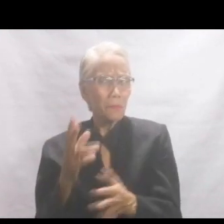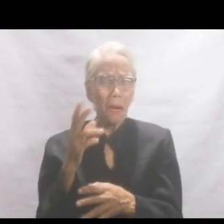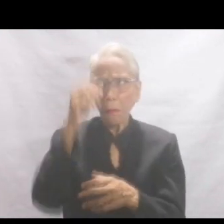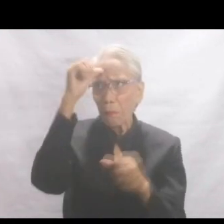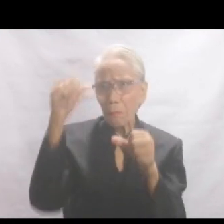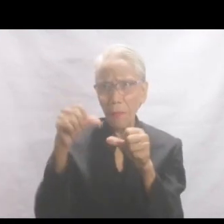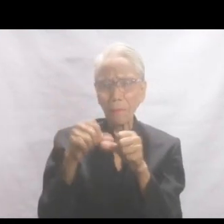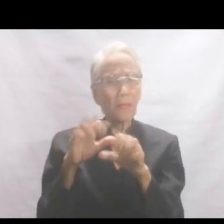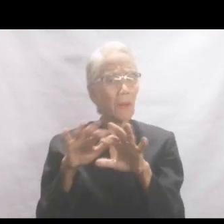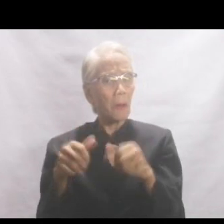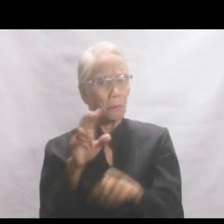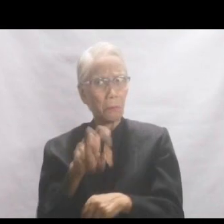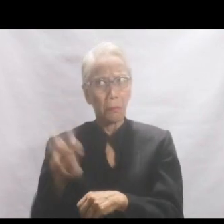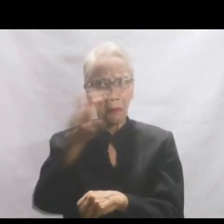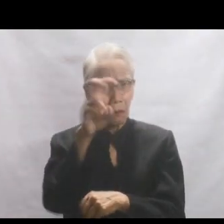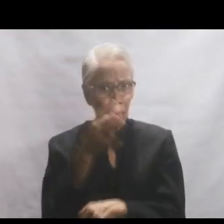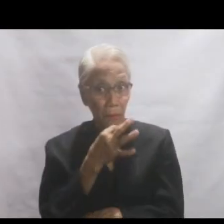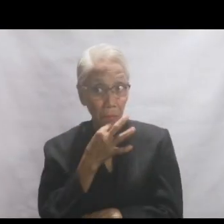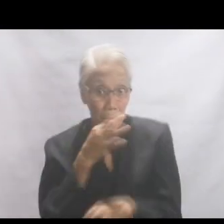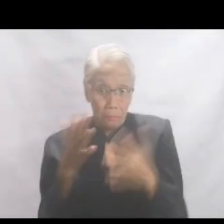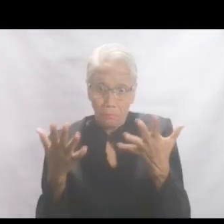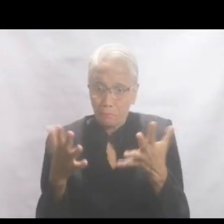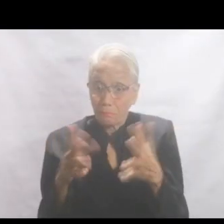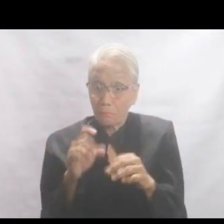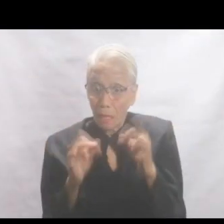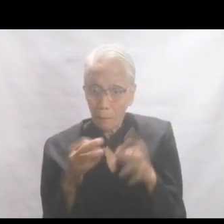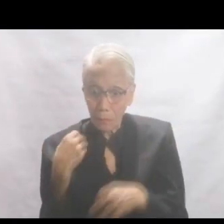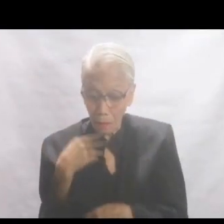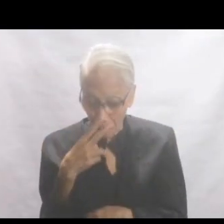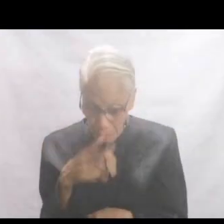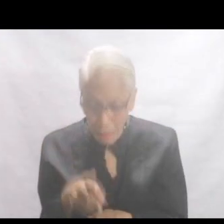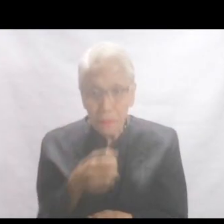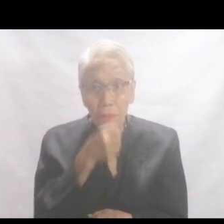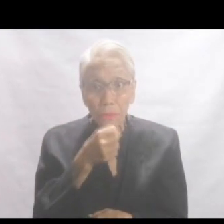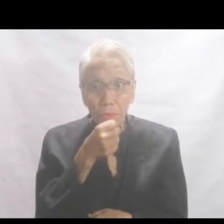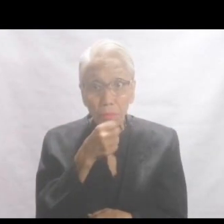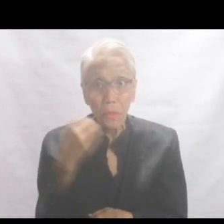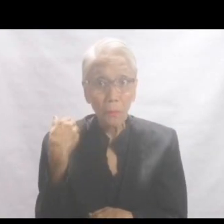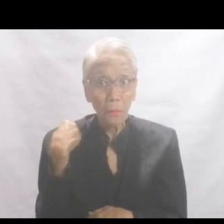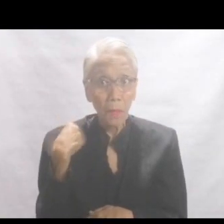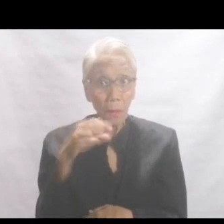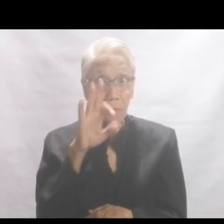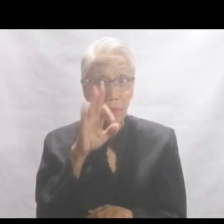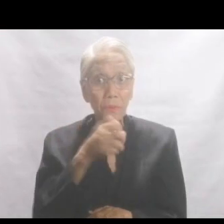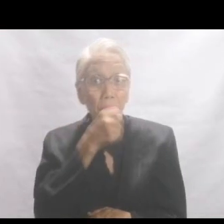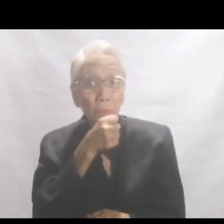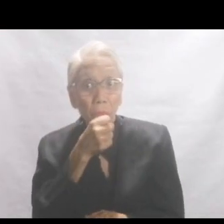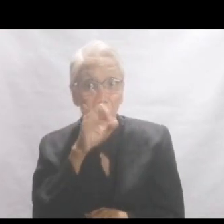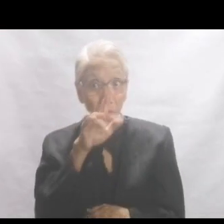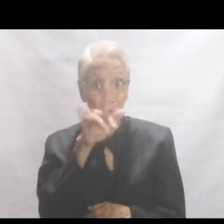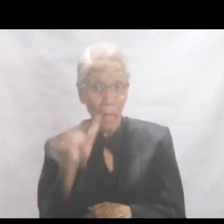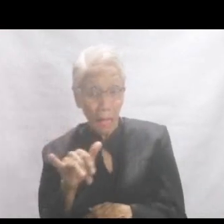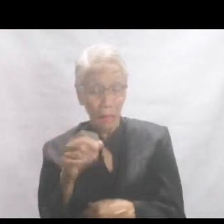food trip experience mo, diba? Pero na lang kung may langaw sa soup mo, o may totoong tuwalya sa kari-kari mo.